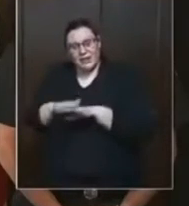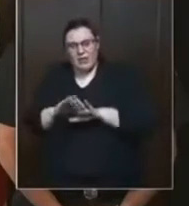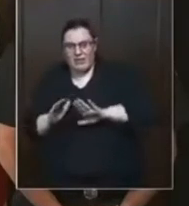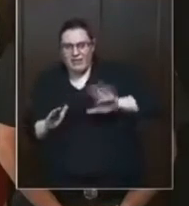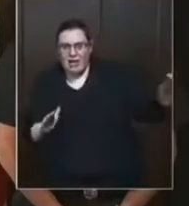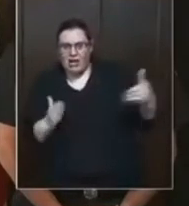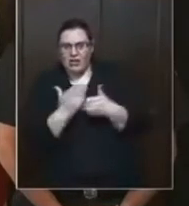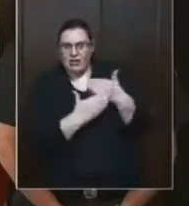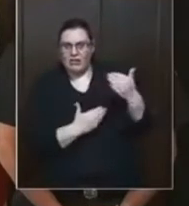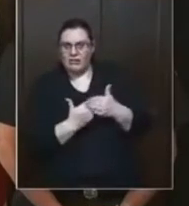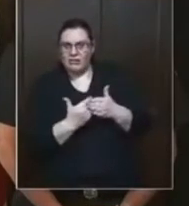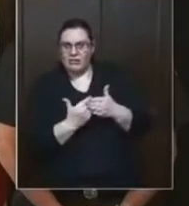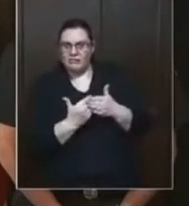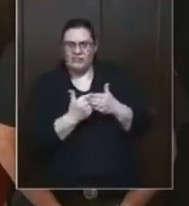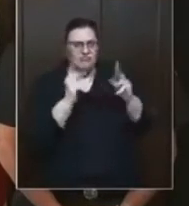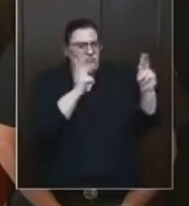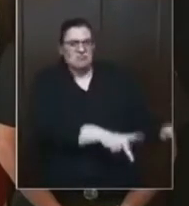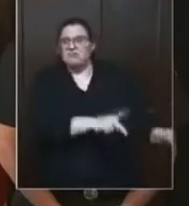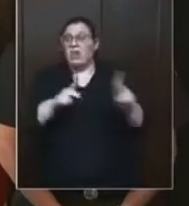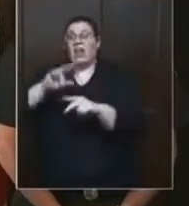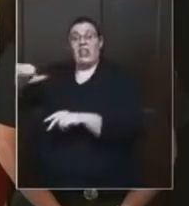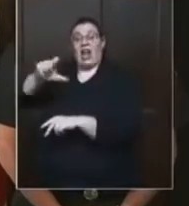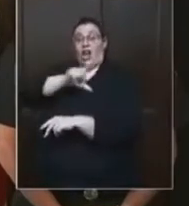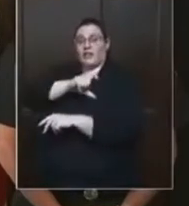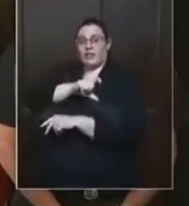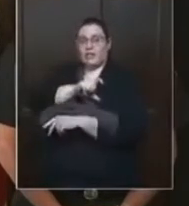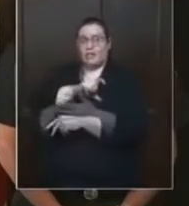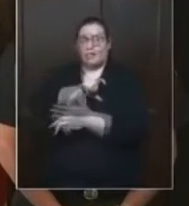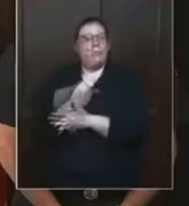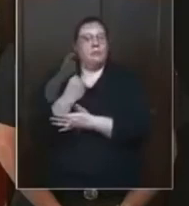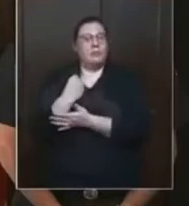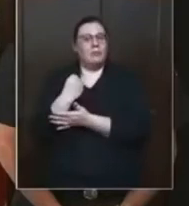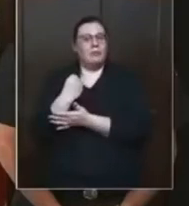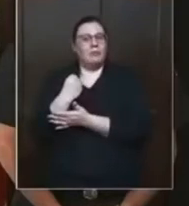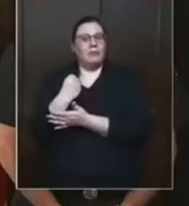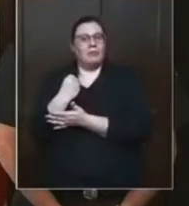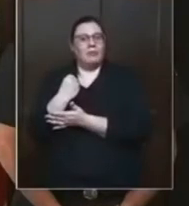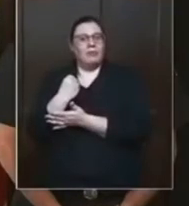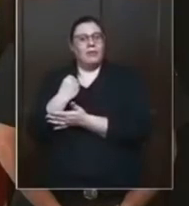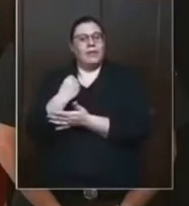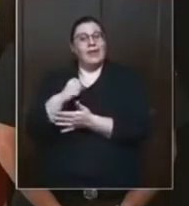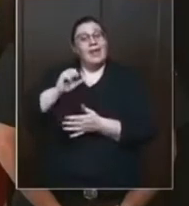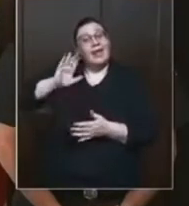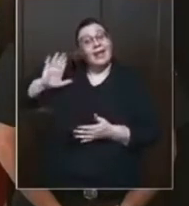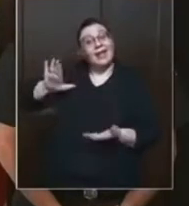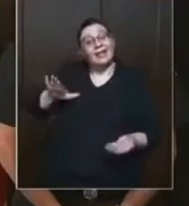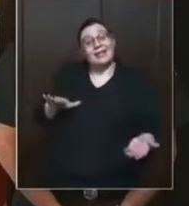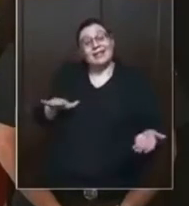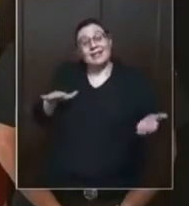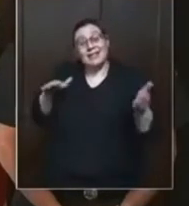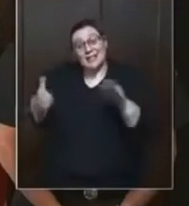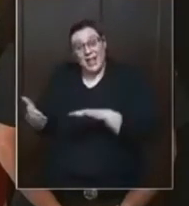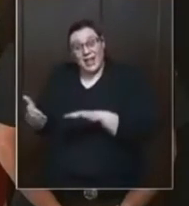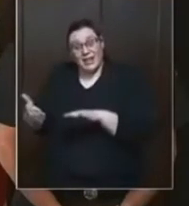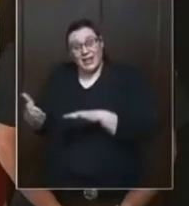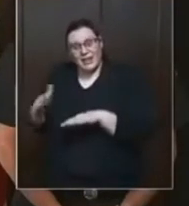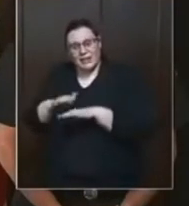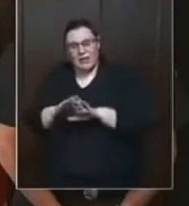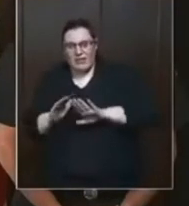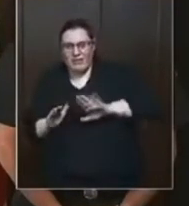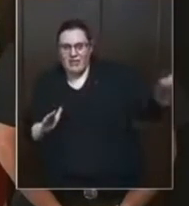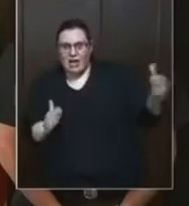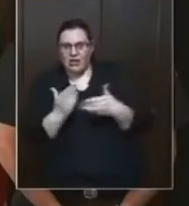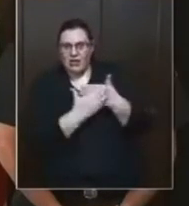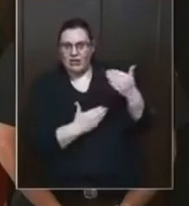killing you, strangling you to death, shooting you down. It's your fault. This is the book of Zechariah 11